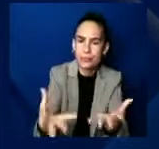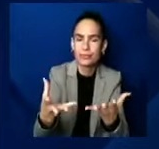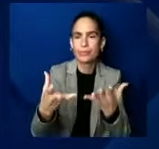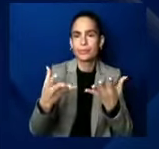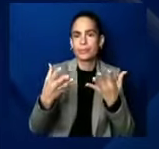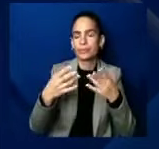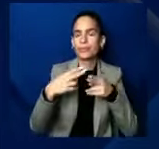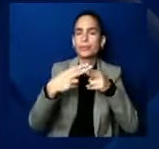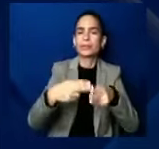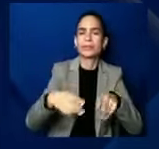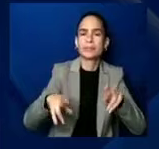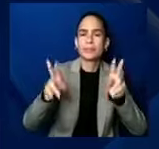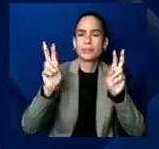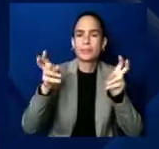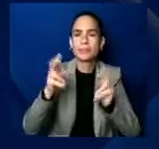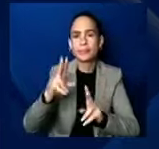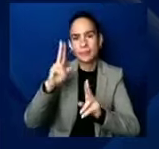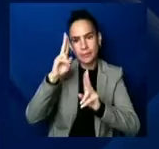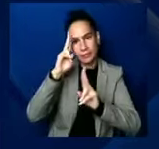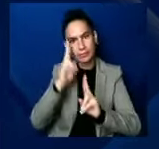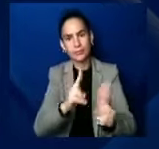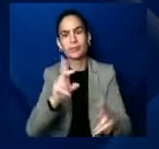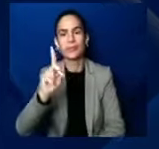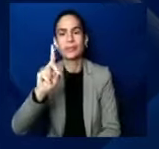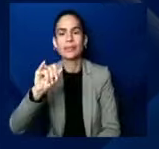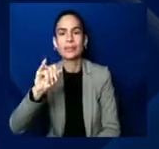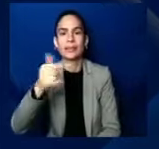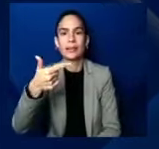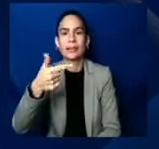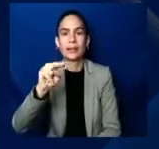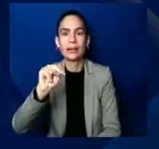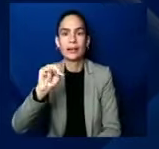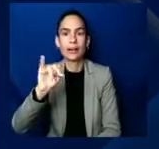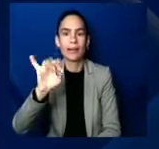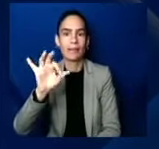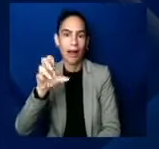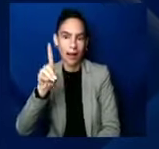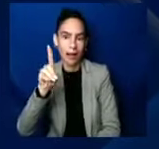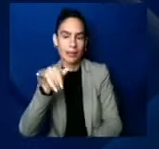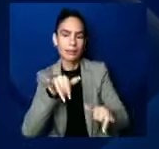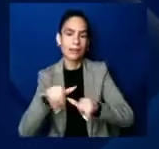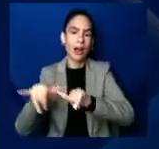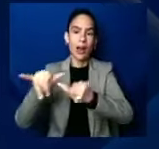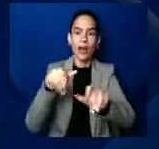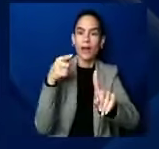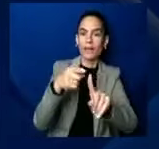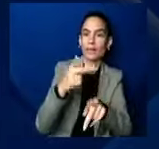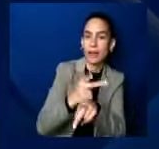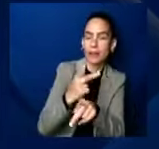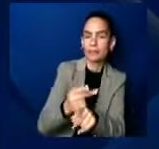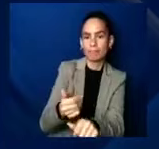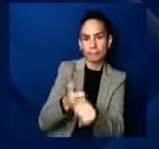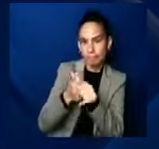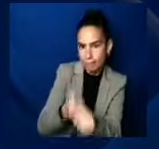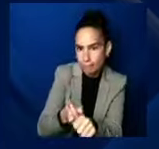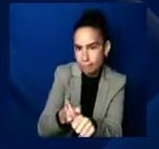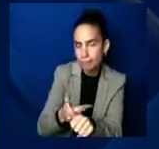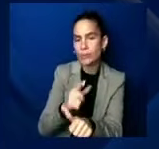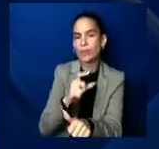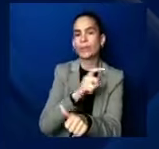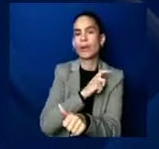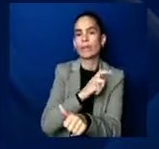dignified standard of care compliance offices that are going to be within hospitals, yet independent of hospitals. So if you're in an instance